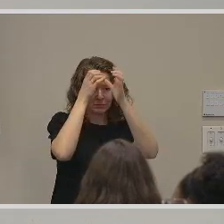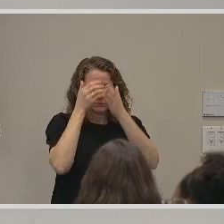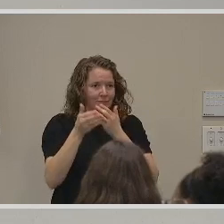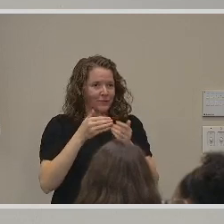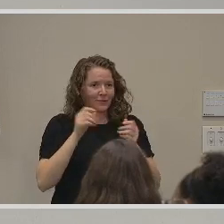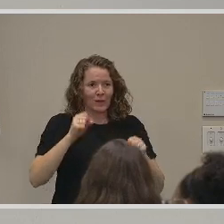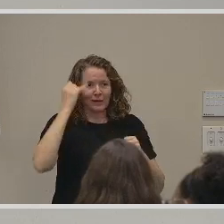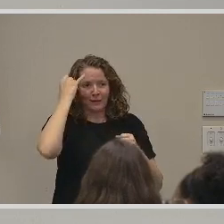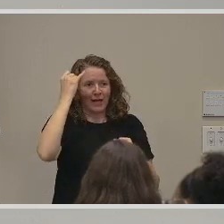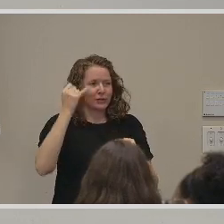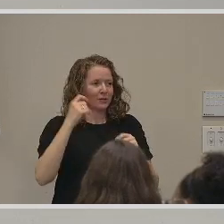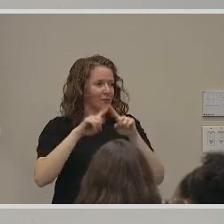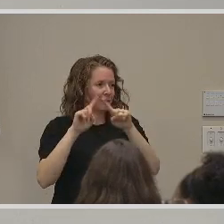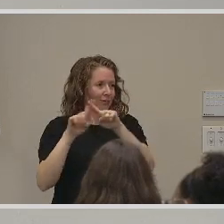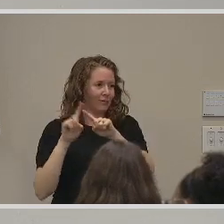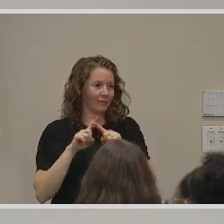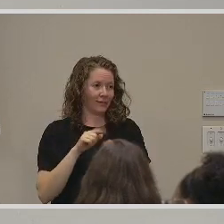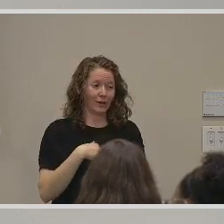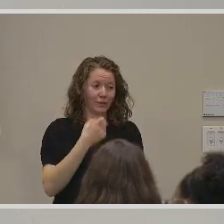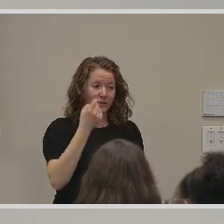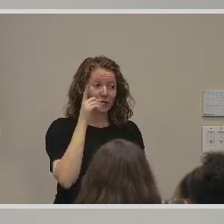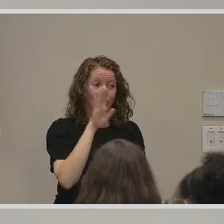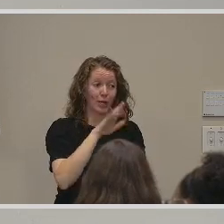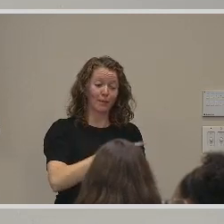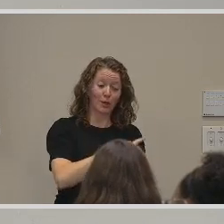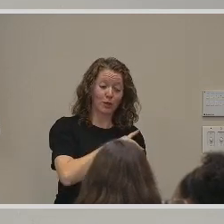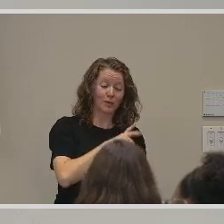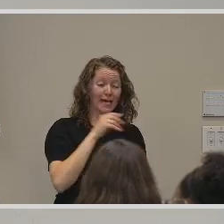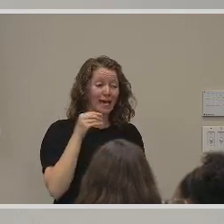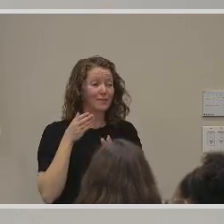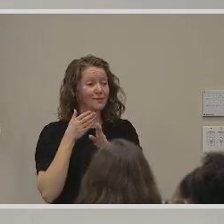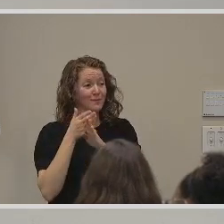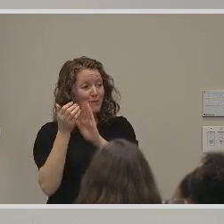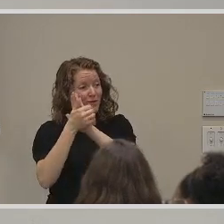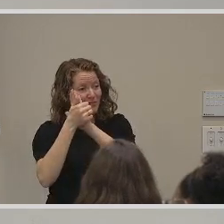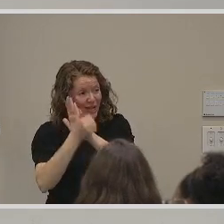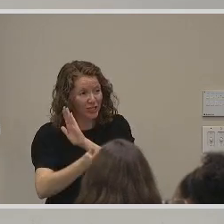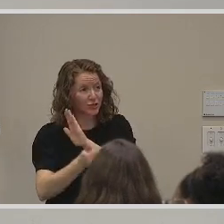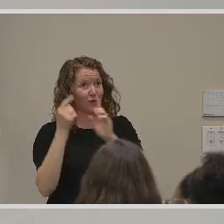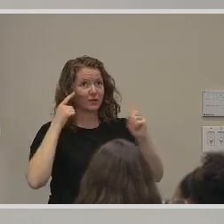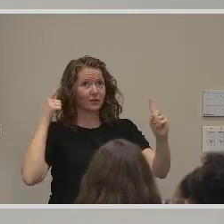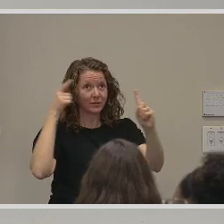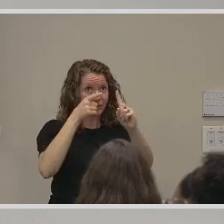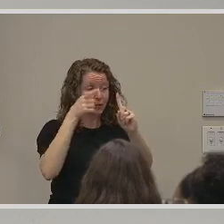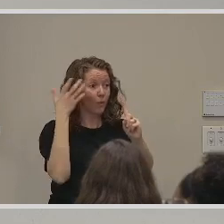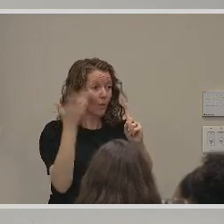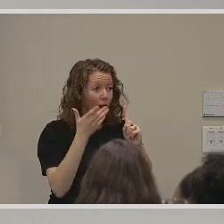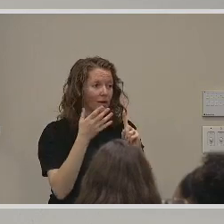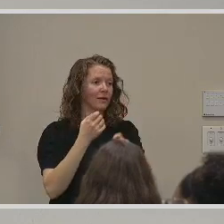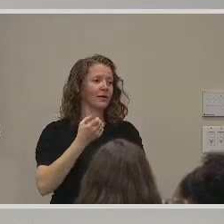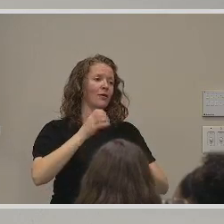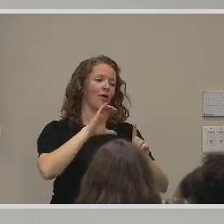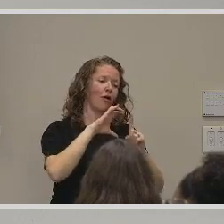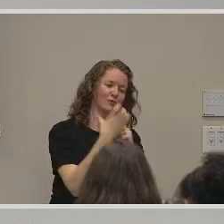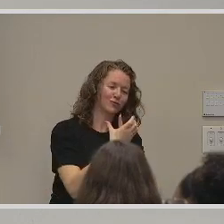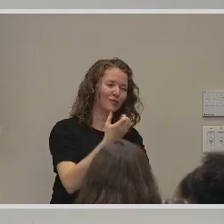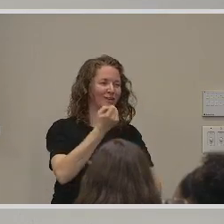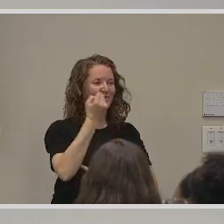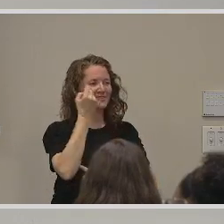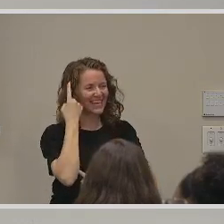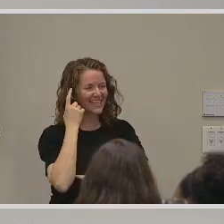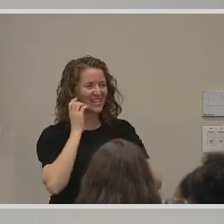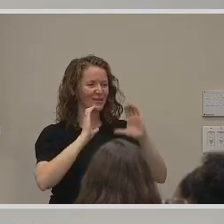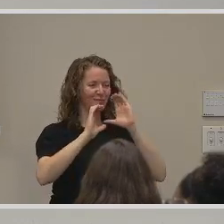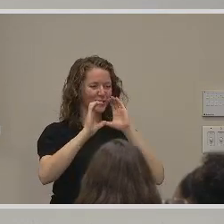as you can probably tell, Professor November's personal and professional aspirations revolve around fostering cultural understanding and facilitating communication